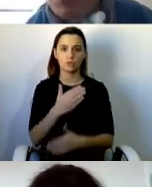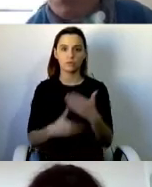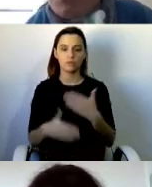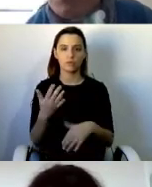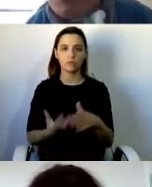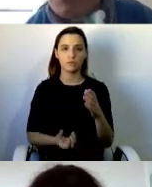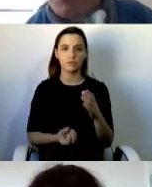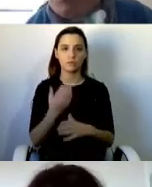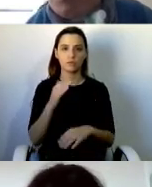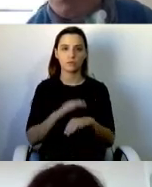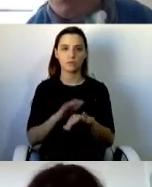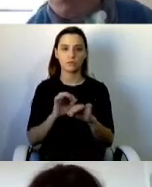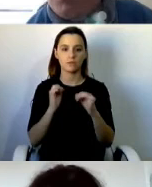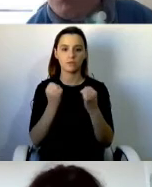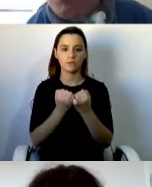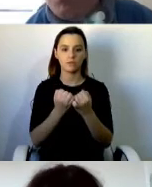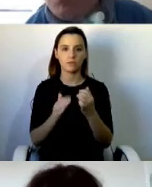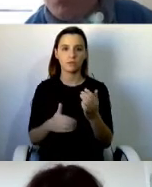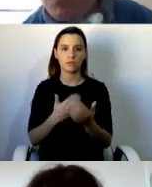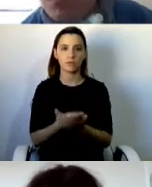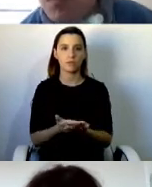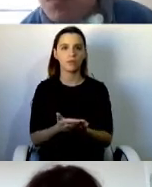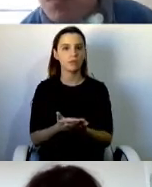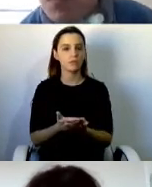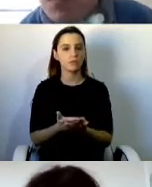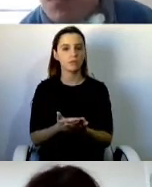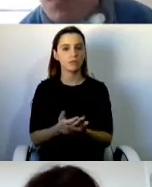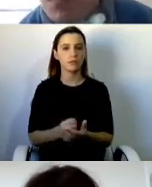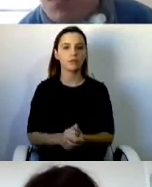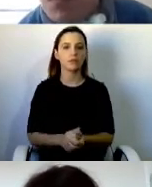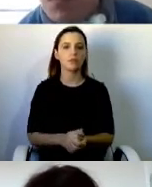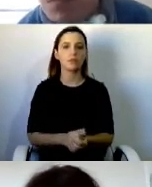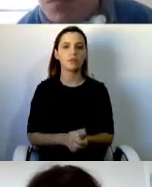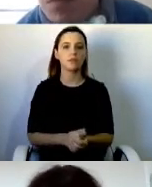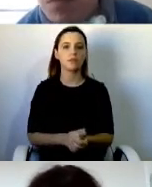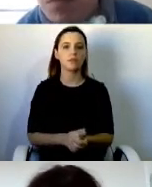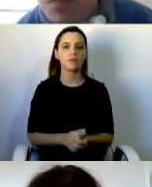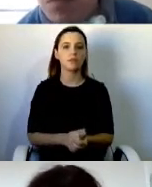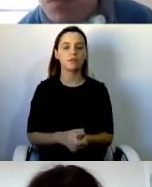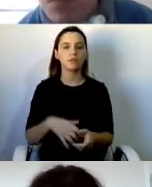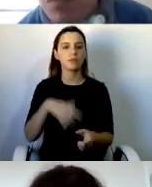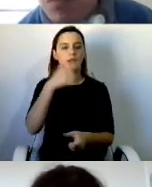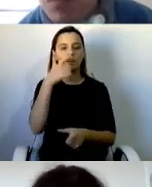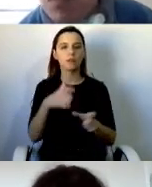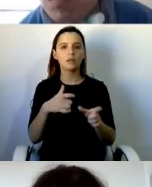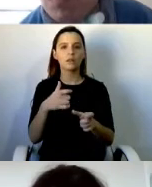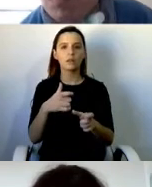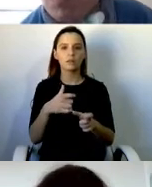of us with impairments from engaging with employment, resources, travel,